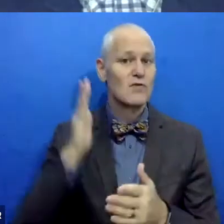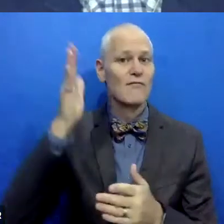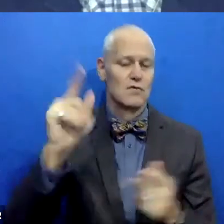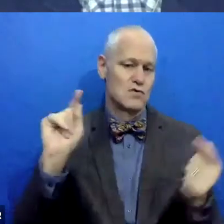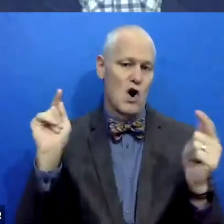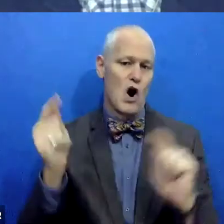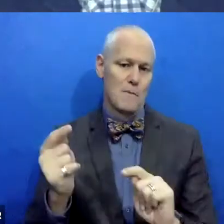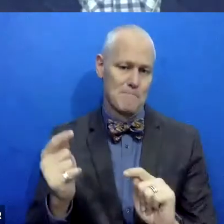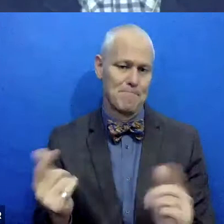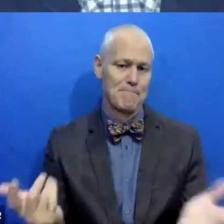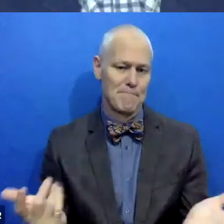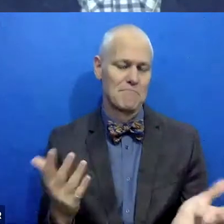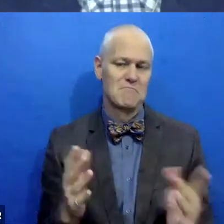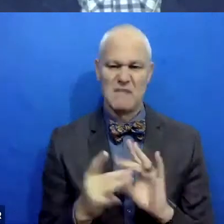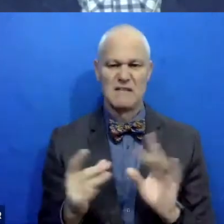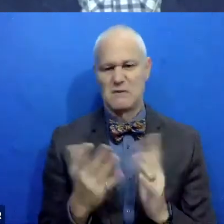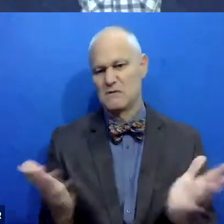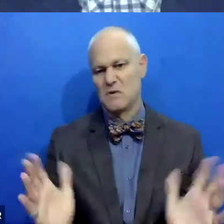so that's, that's what I would say about that.